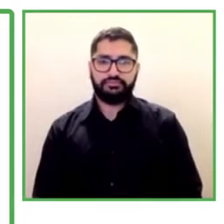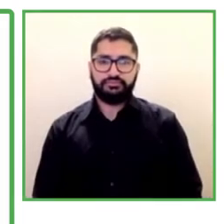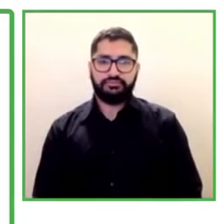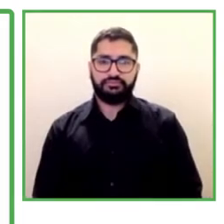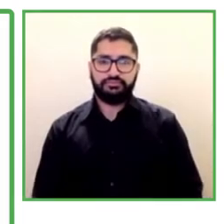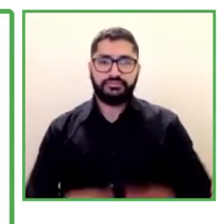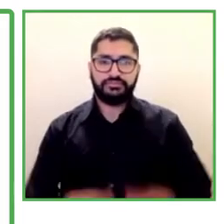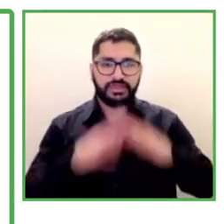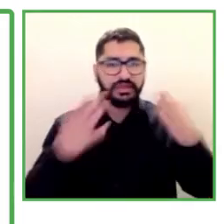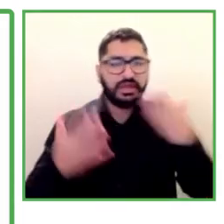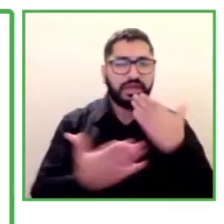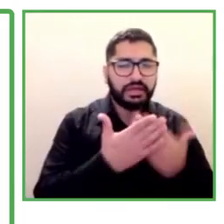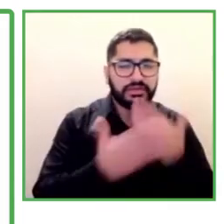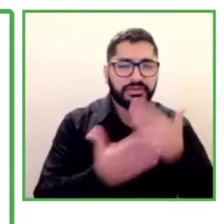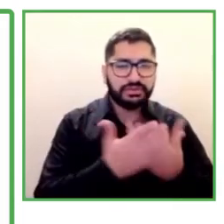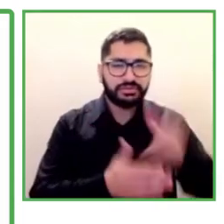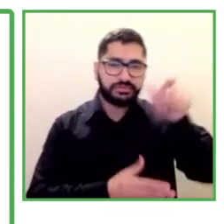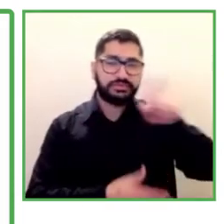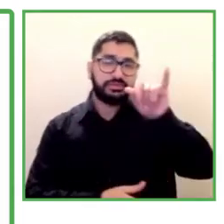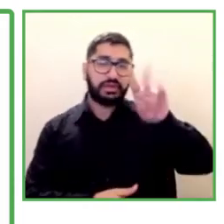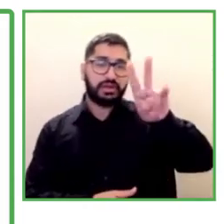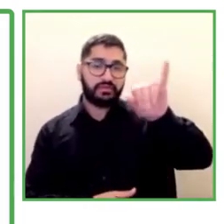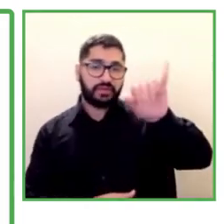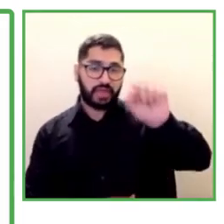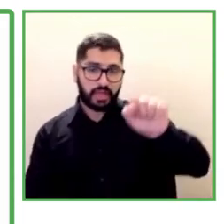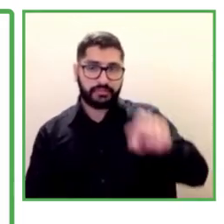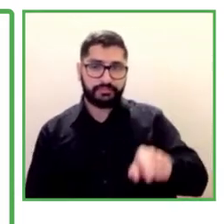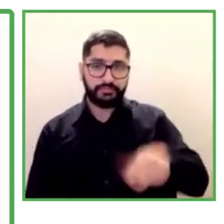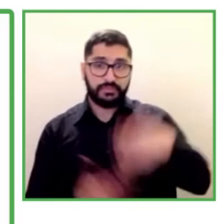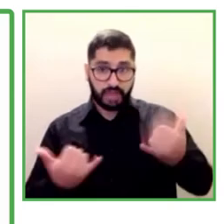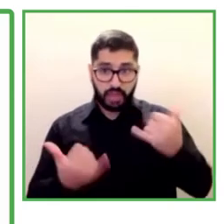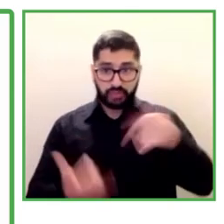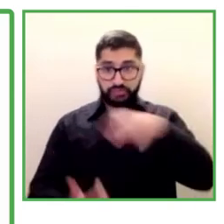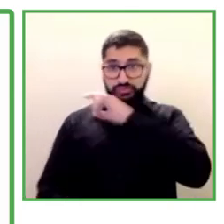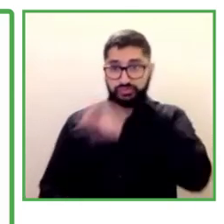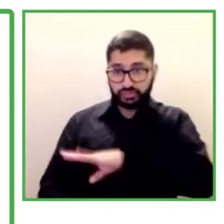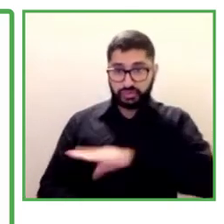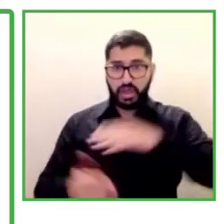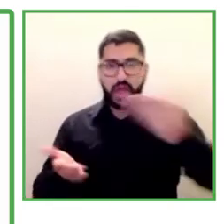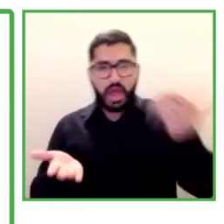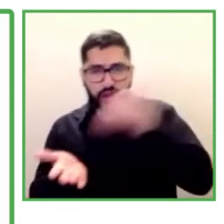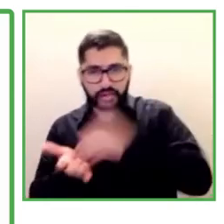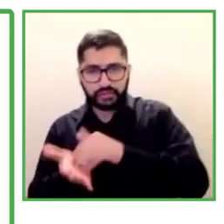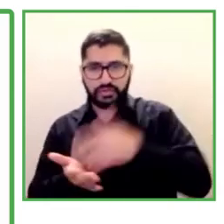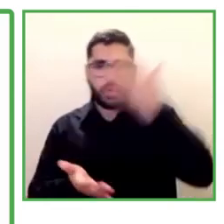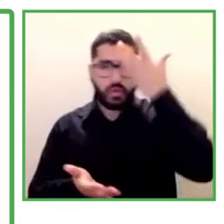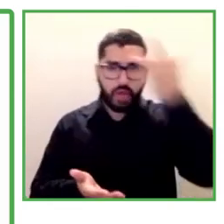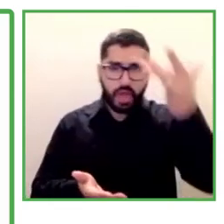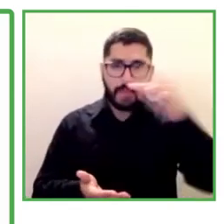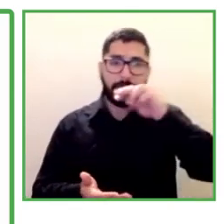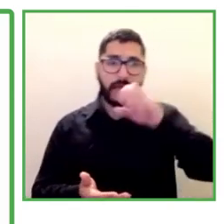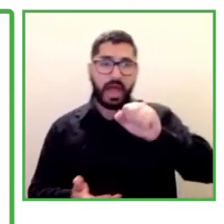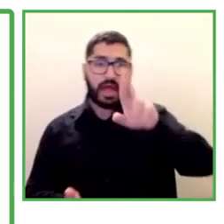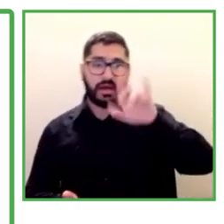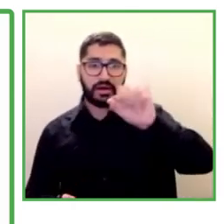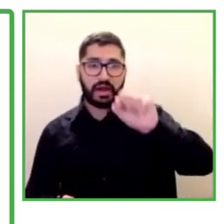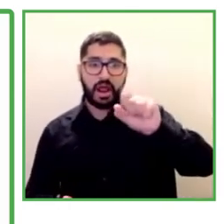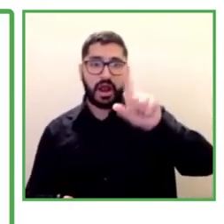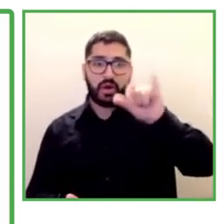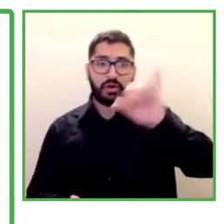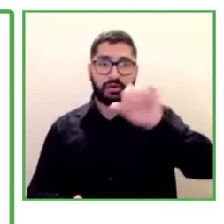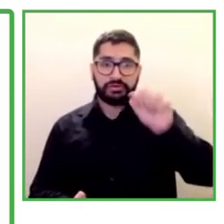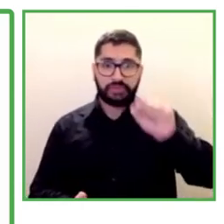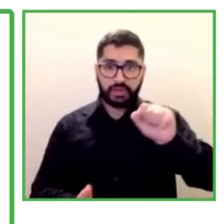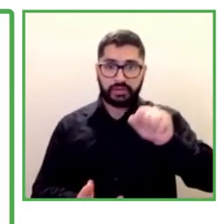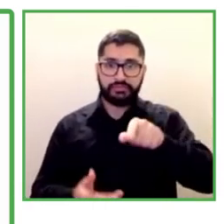Thank you very much, Silvia. we're going to go back to Chile now because we have Maria Luisa York. is a sub